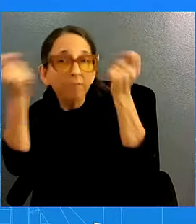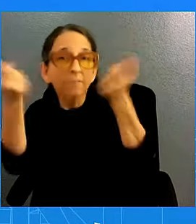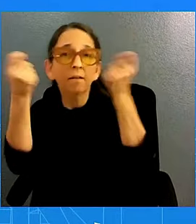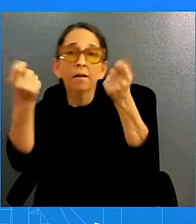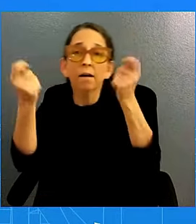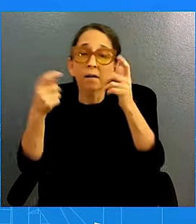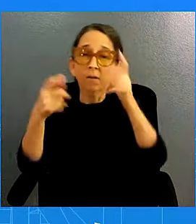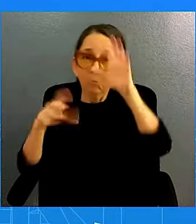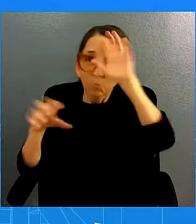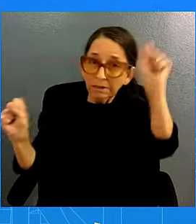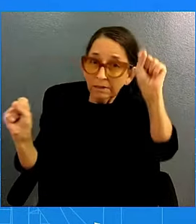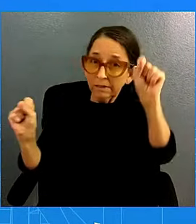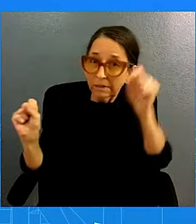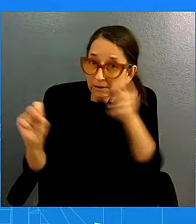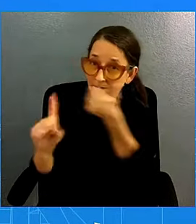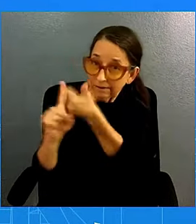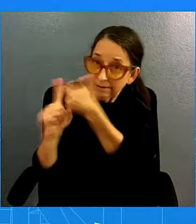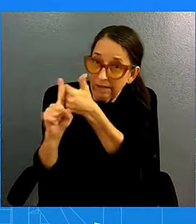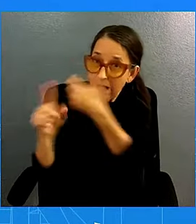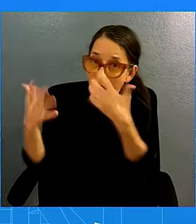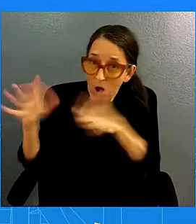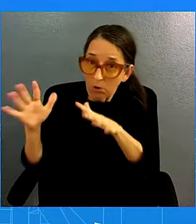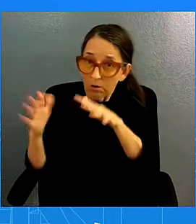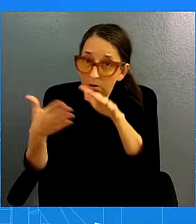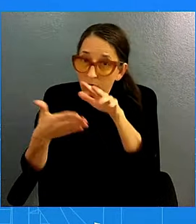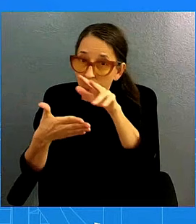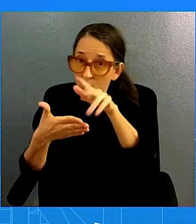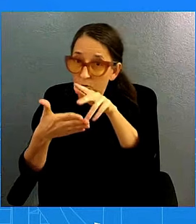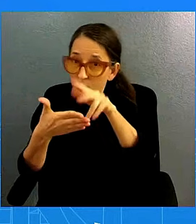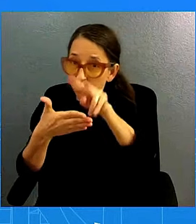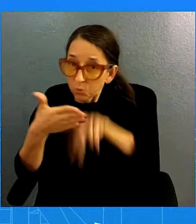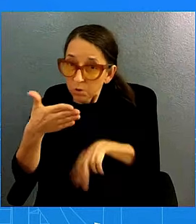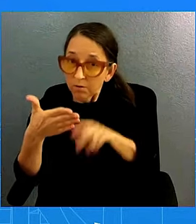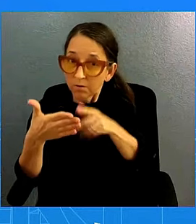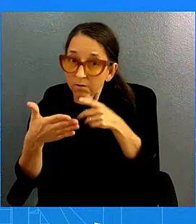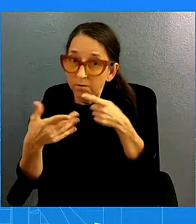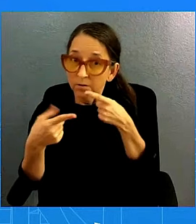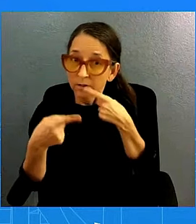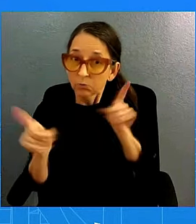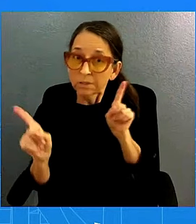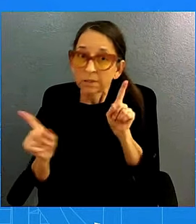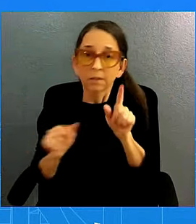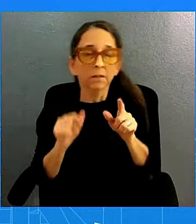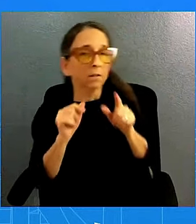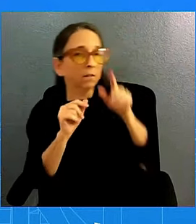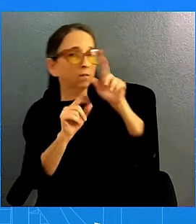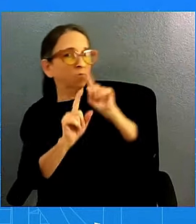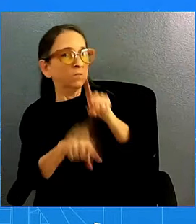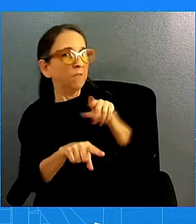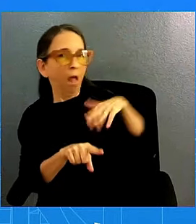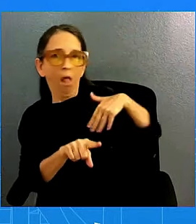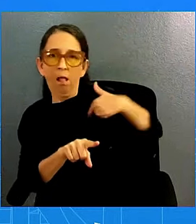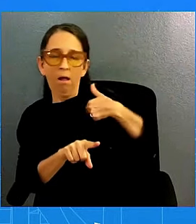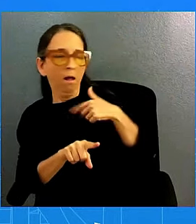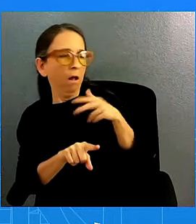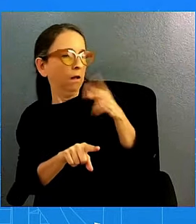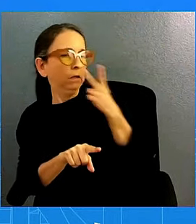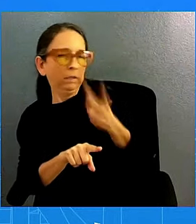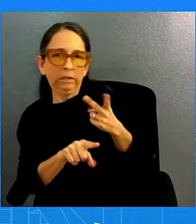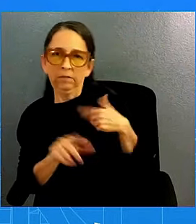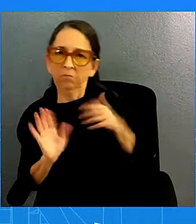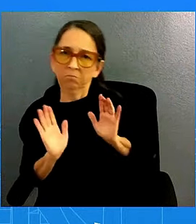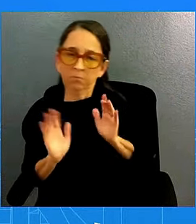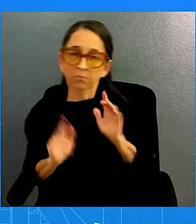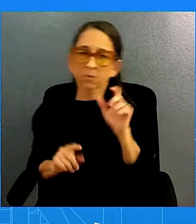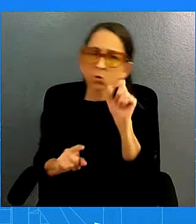call it victorious? We've not been fully briefed on it. Will President Biden host President Zelensky in